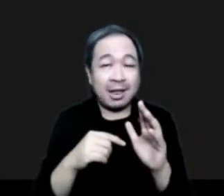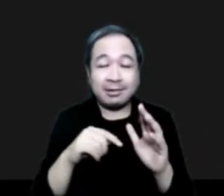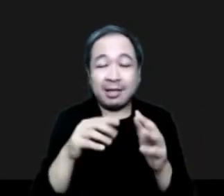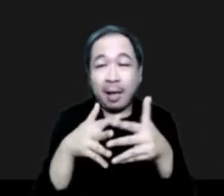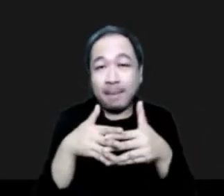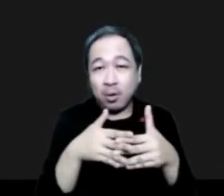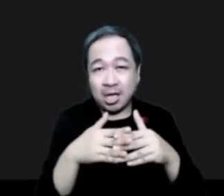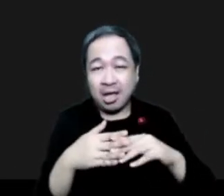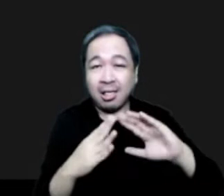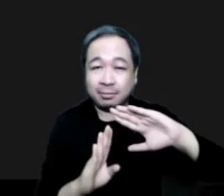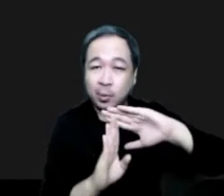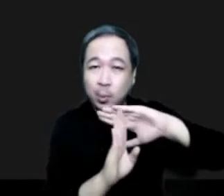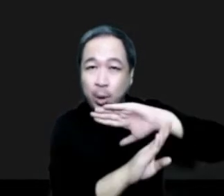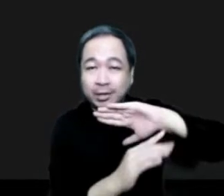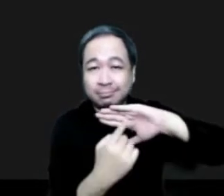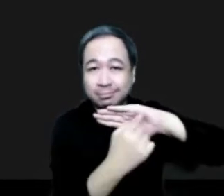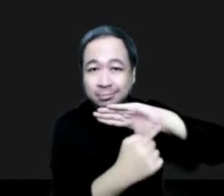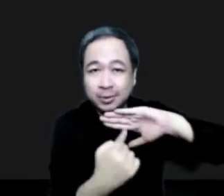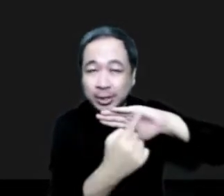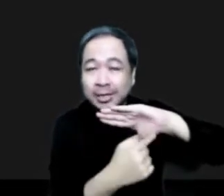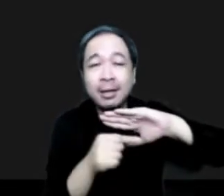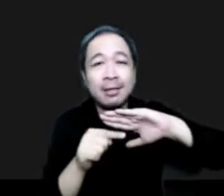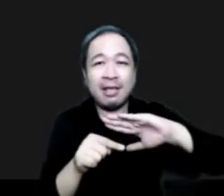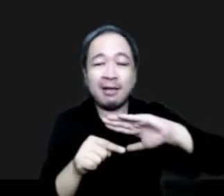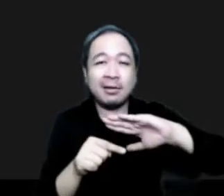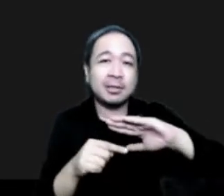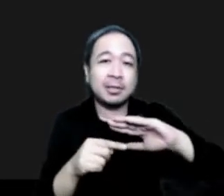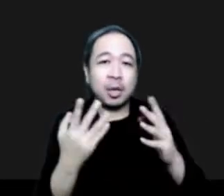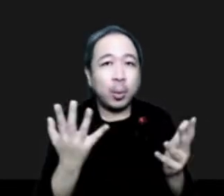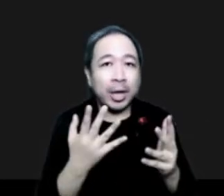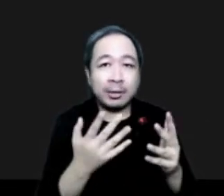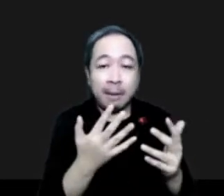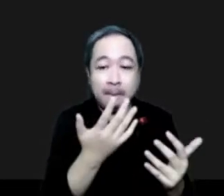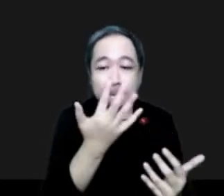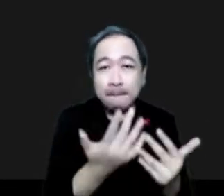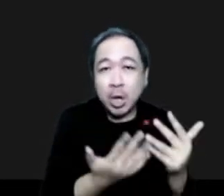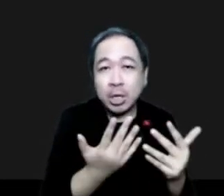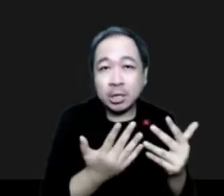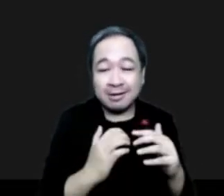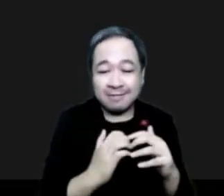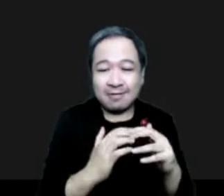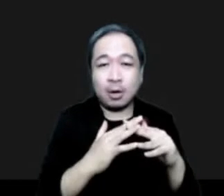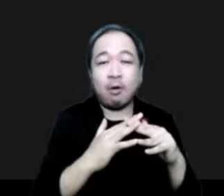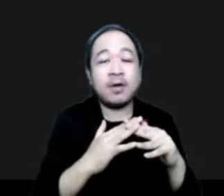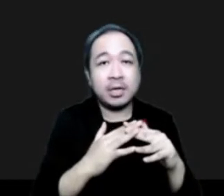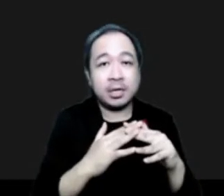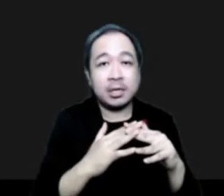through our hydrology program with burned area recovery, their teams. And